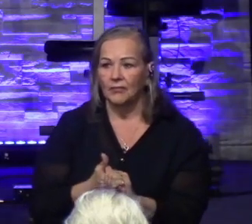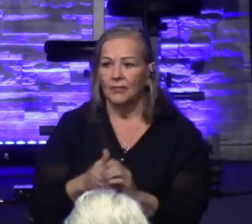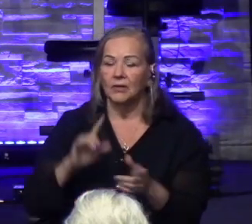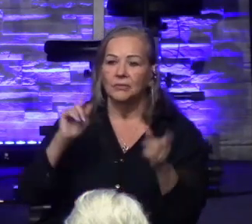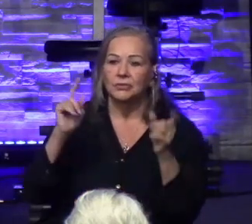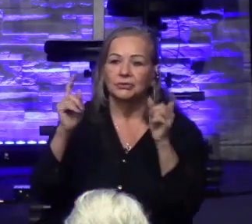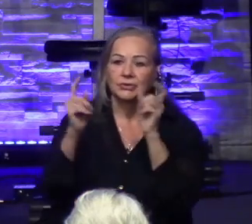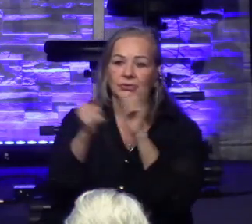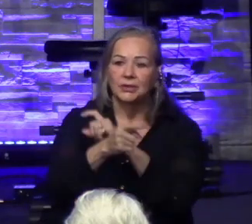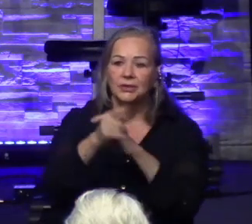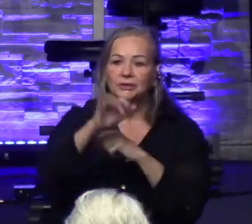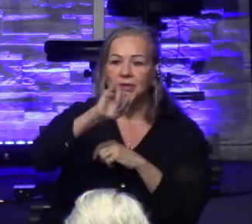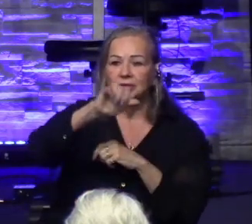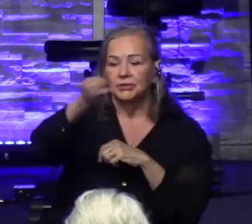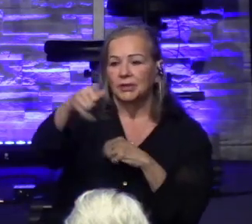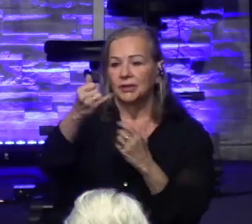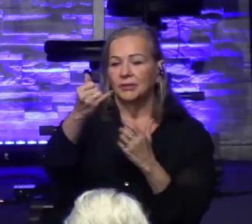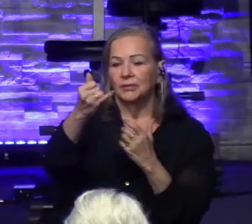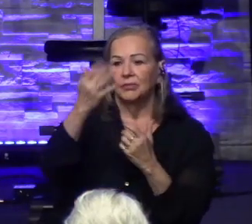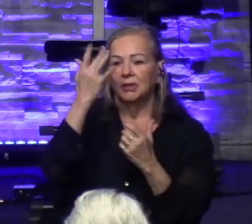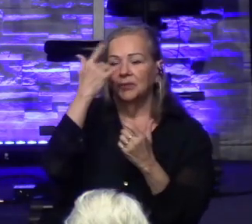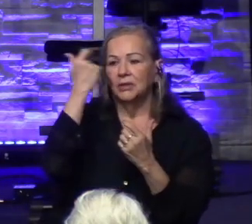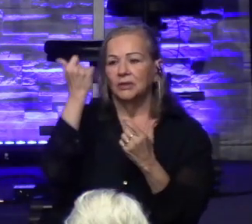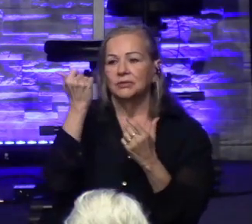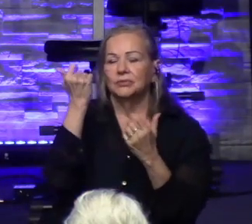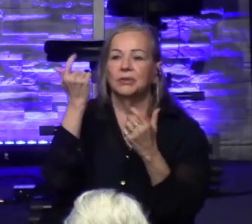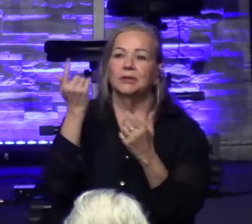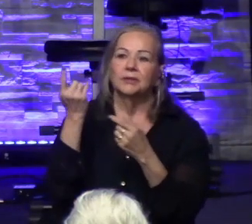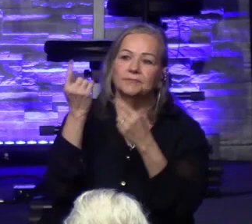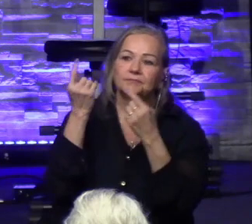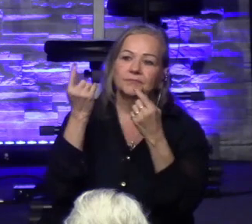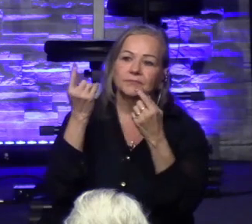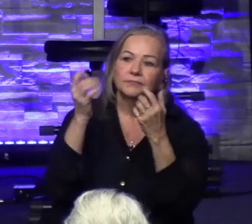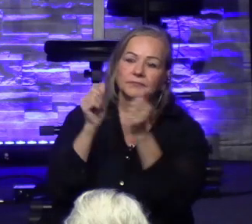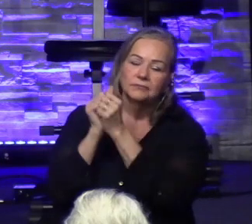because we've all come together to make a difference.